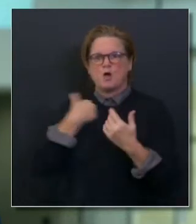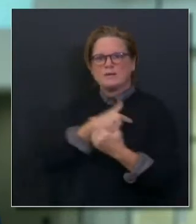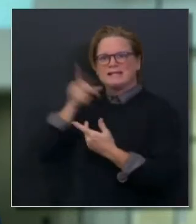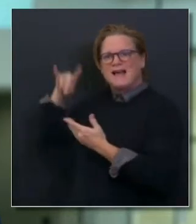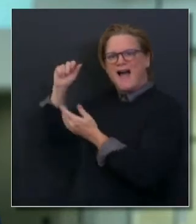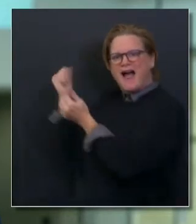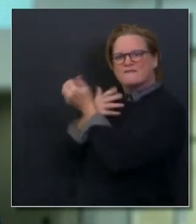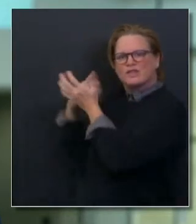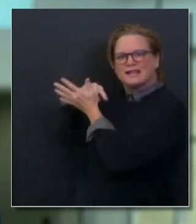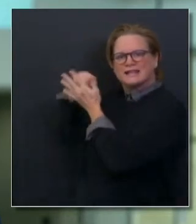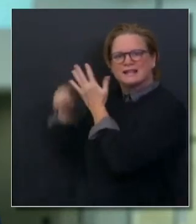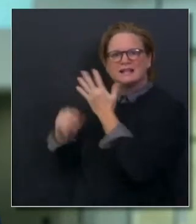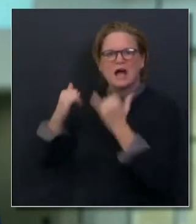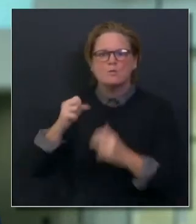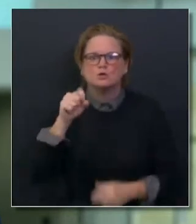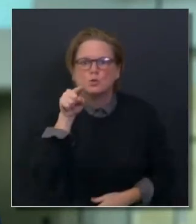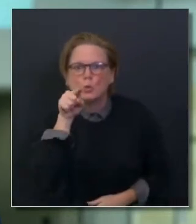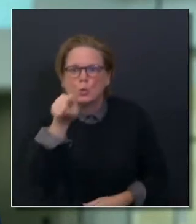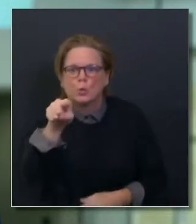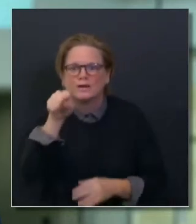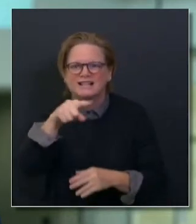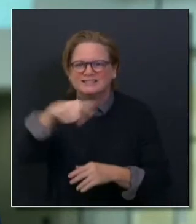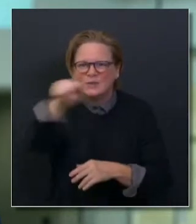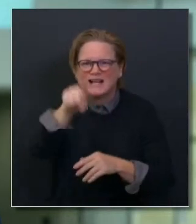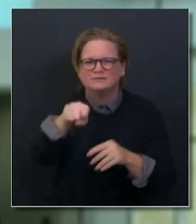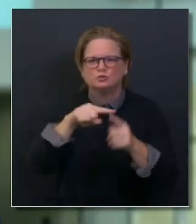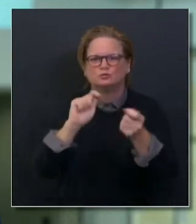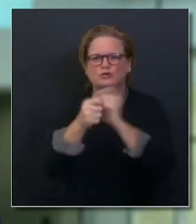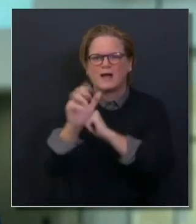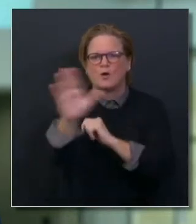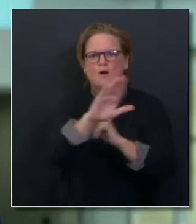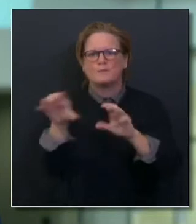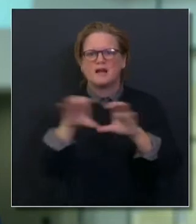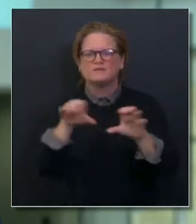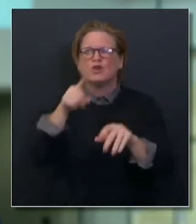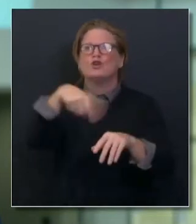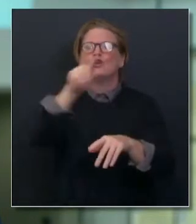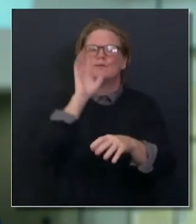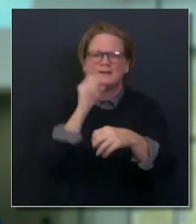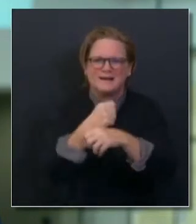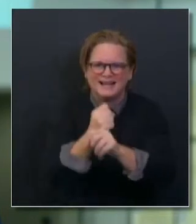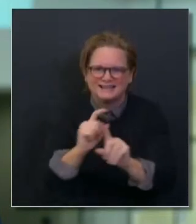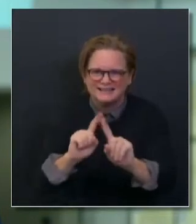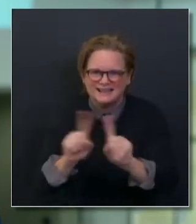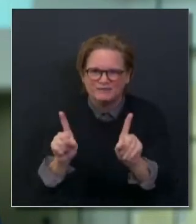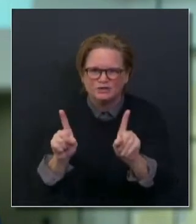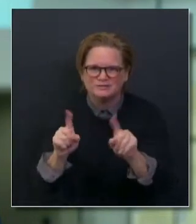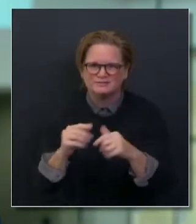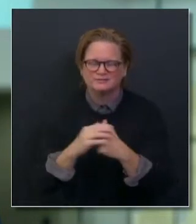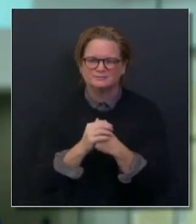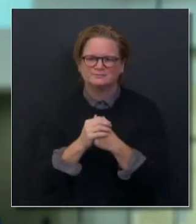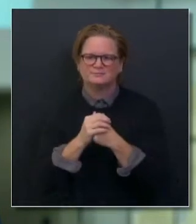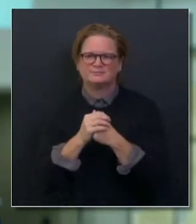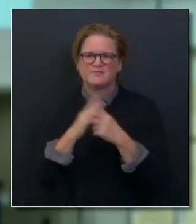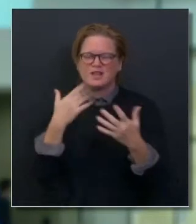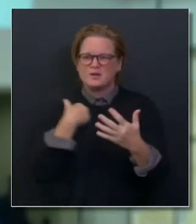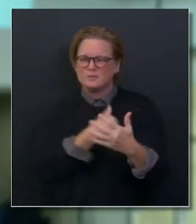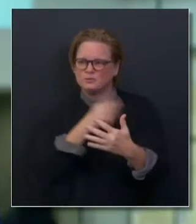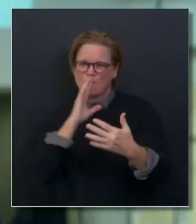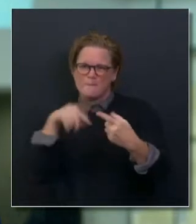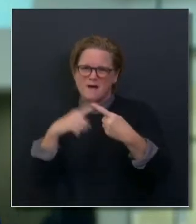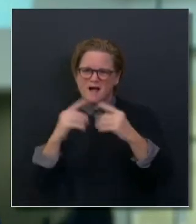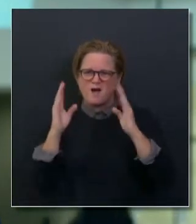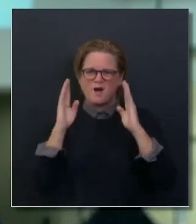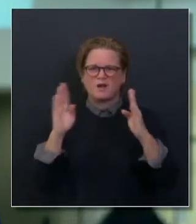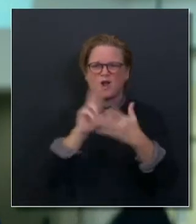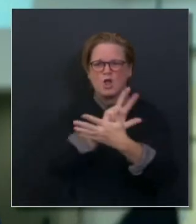a real reduction in cases in just a few weeks. Remember, we chose three weeks as the minimum period for the regional stay